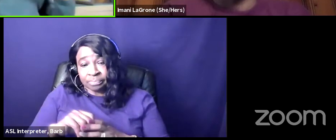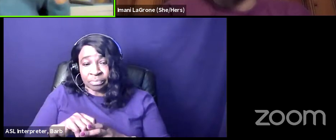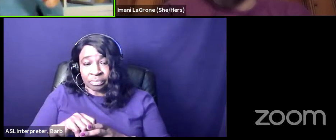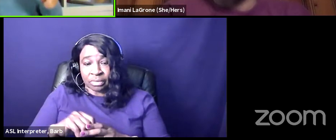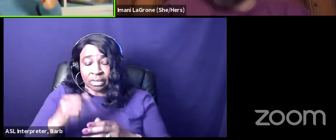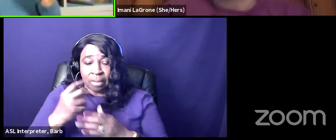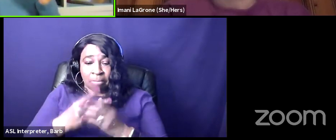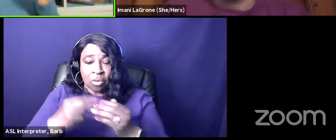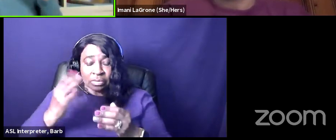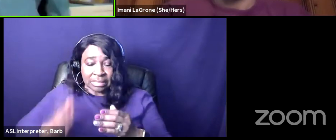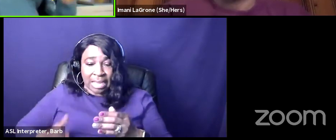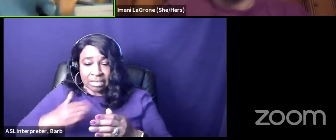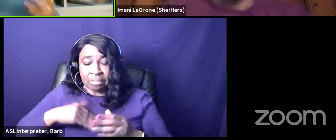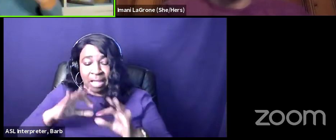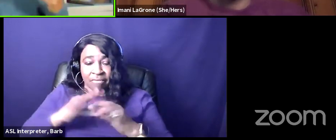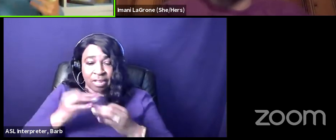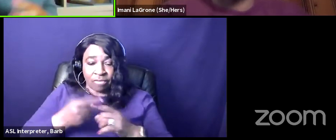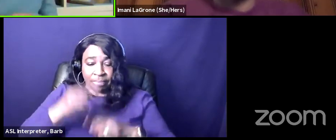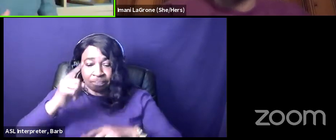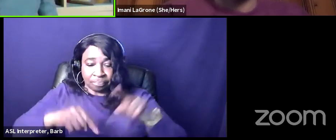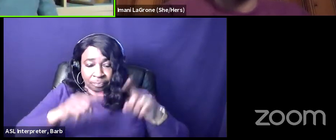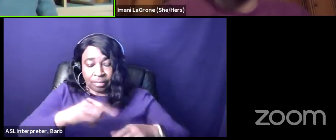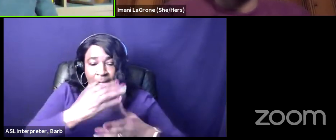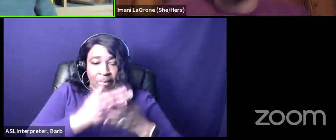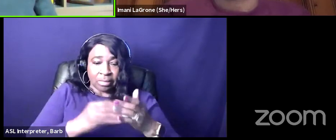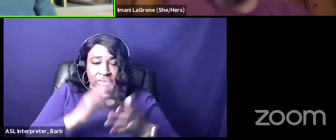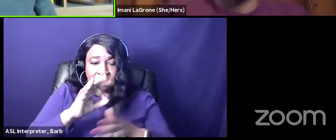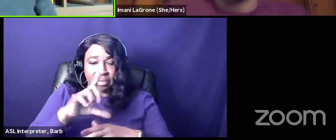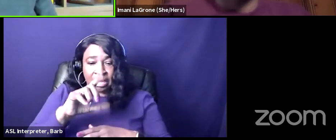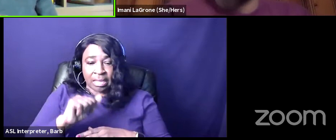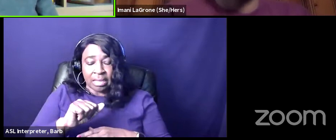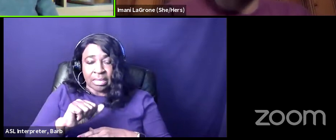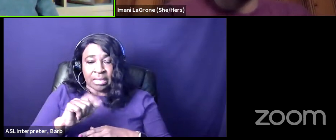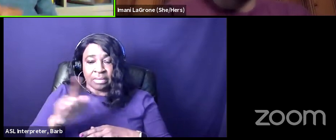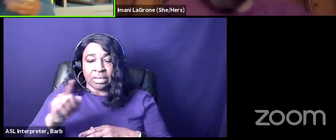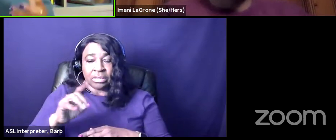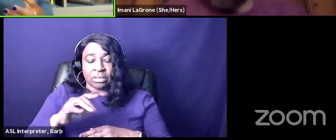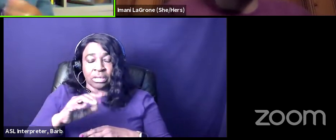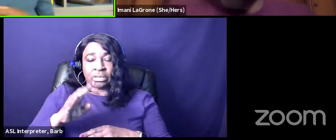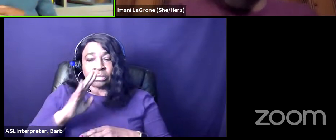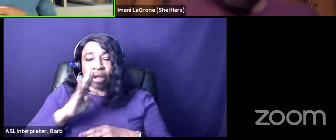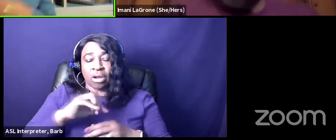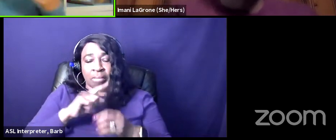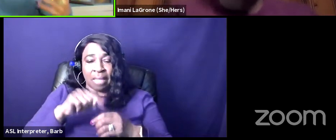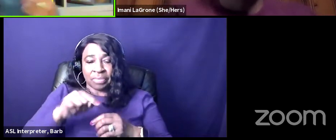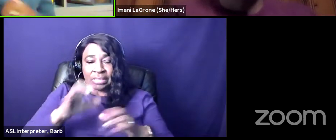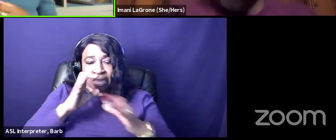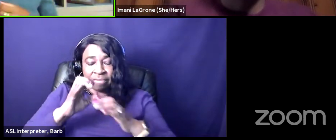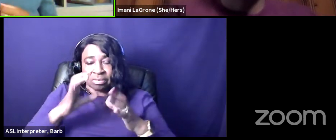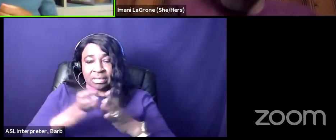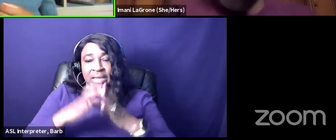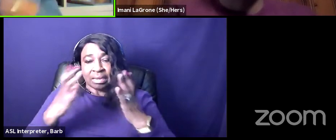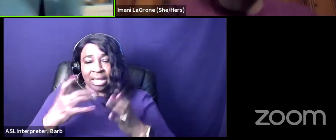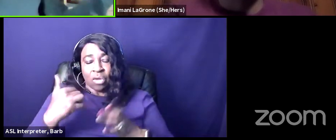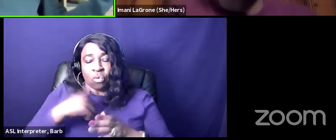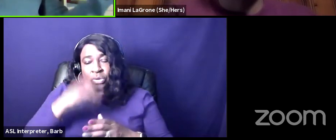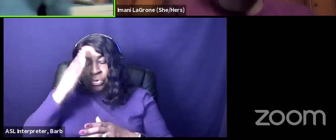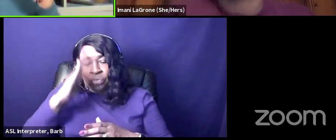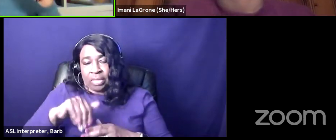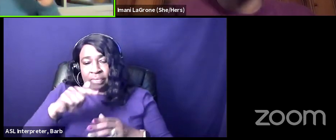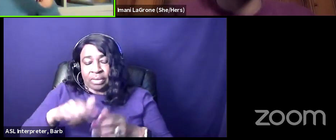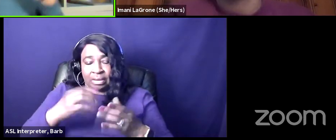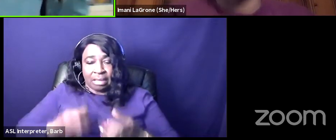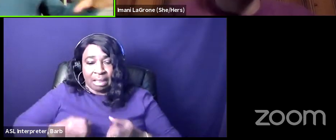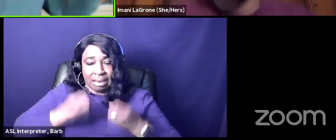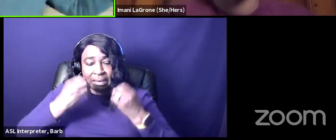from various parts of florida and so i've thought about those conversations quite a bit we know that you know there are lots of black folks who are black and